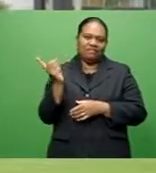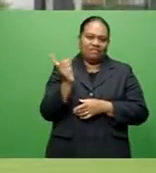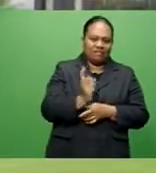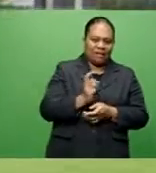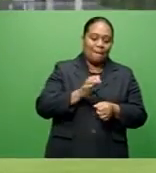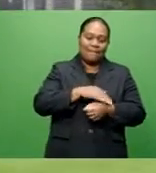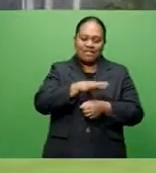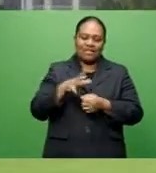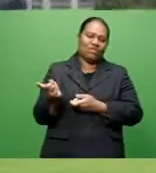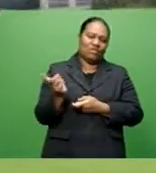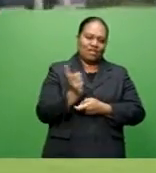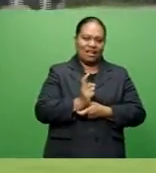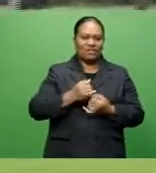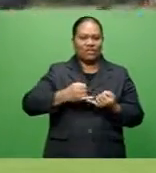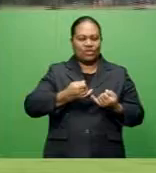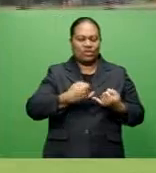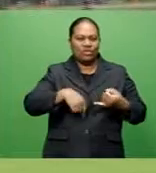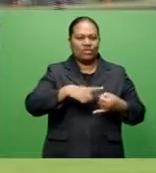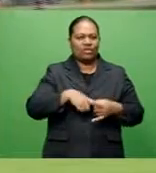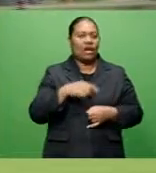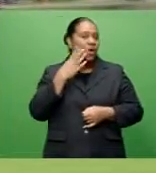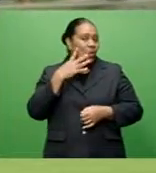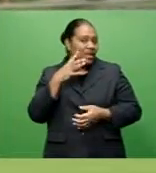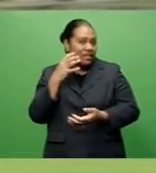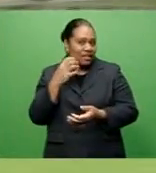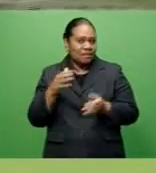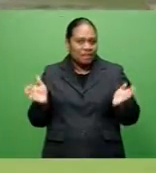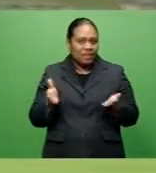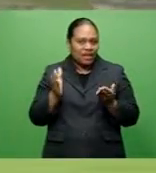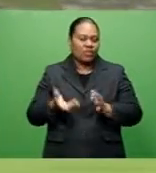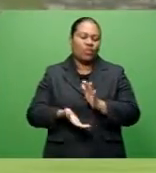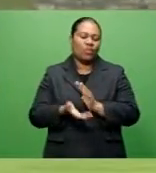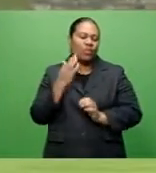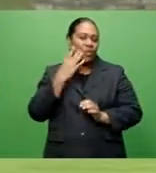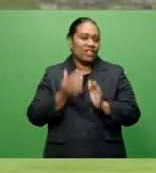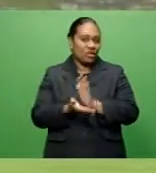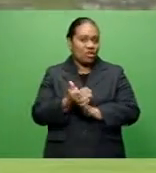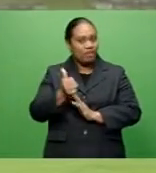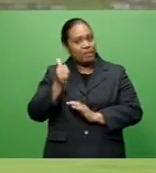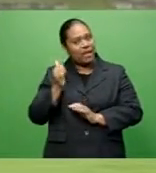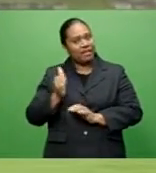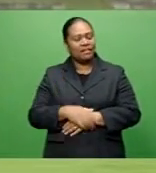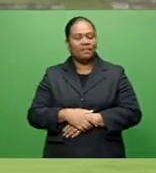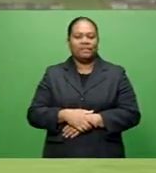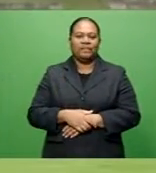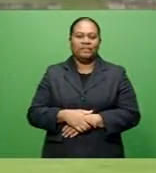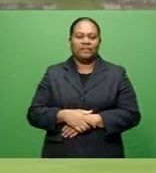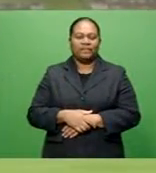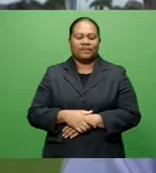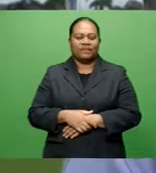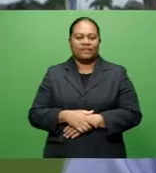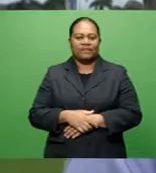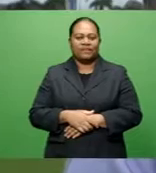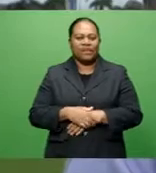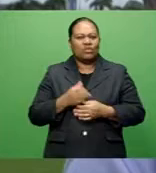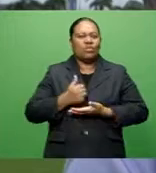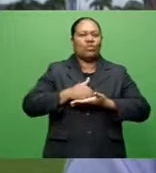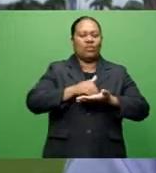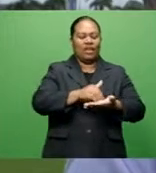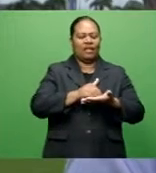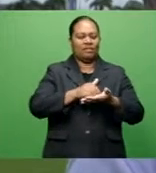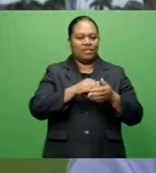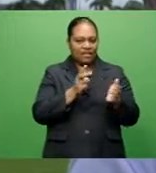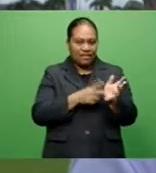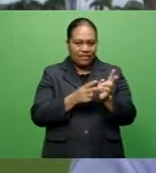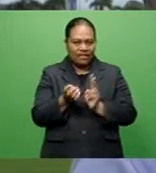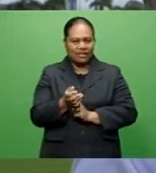With the request that as soon as they play, they return to help with their rebuilding in the village. Yeah, it means much